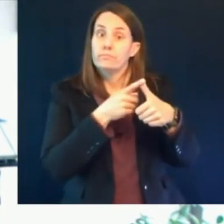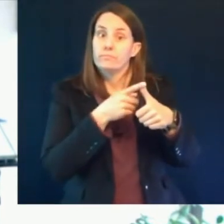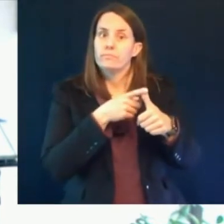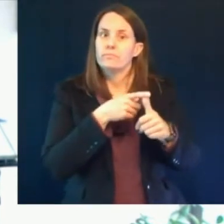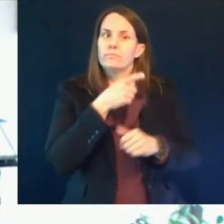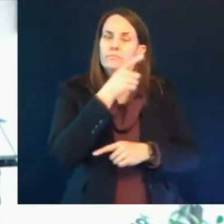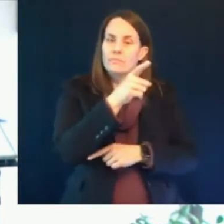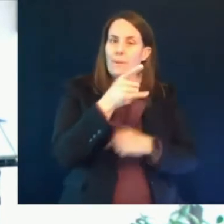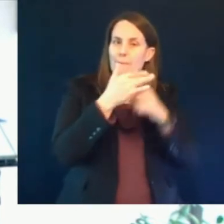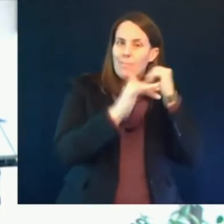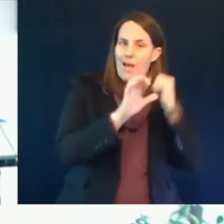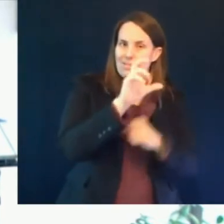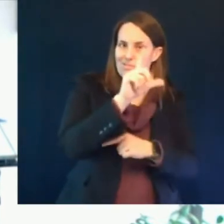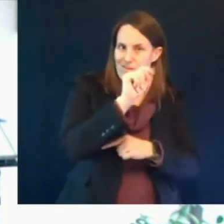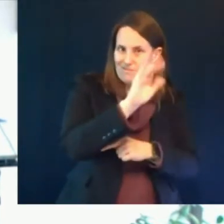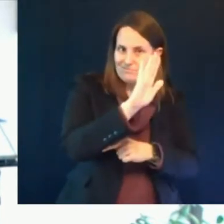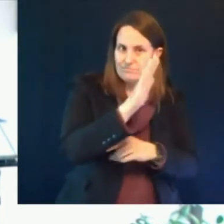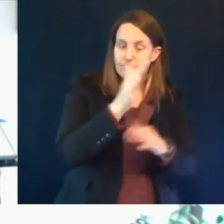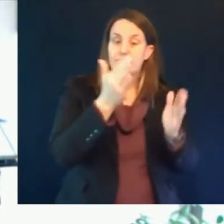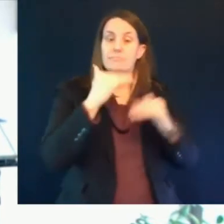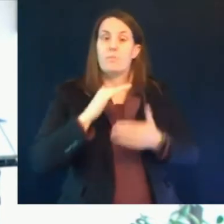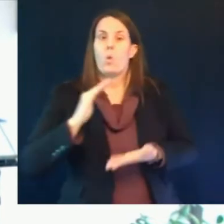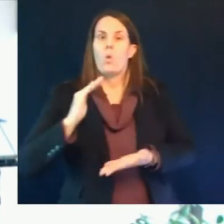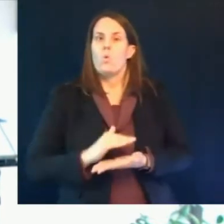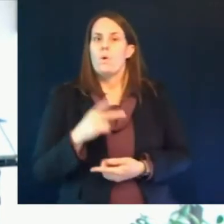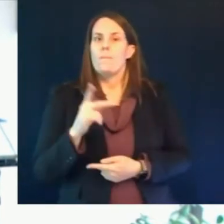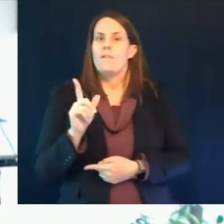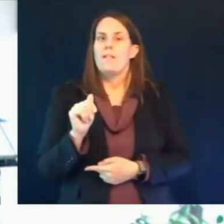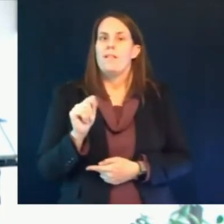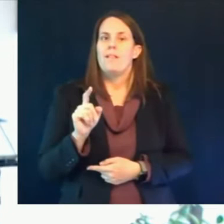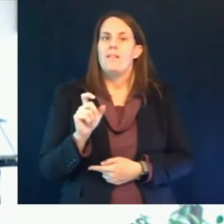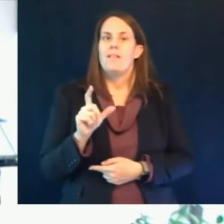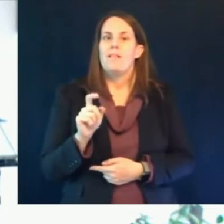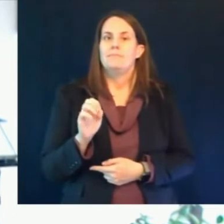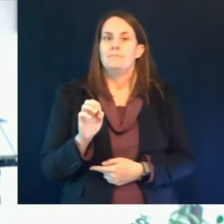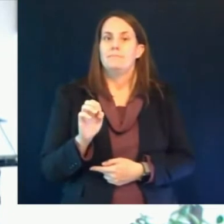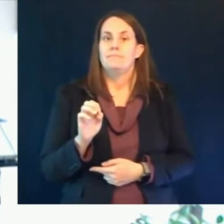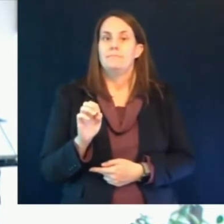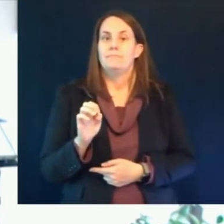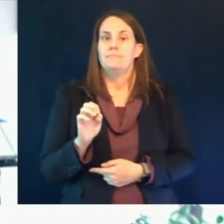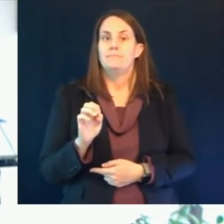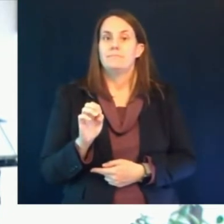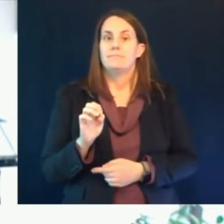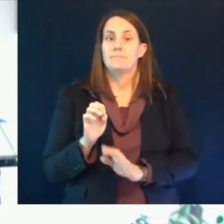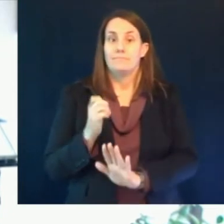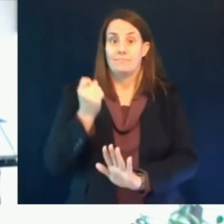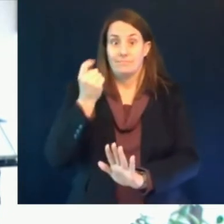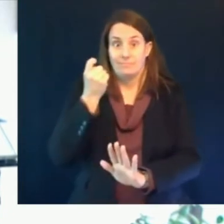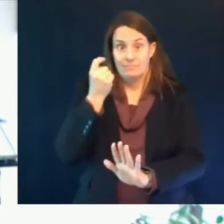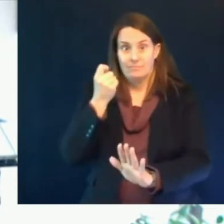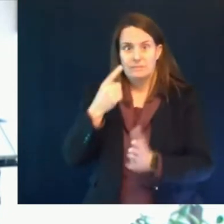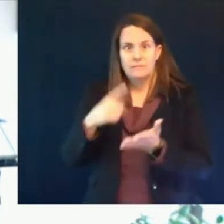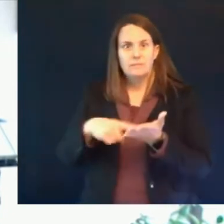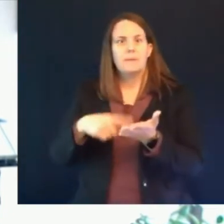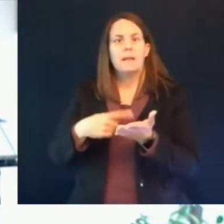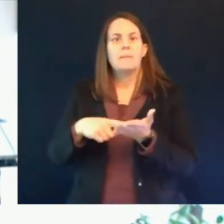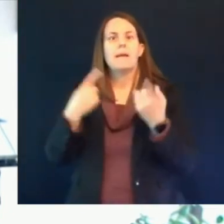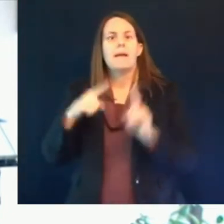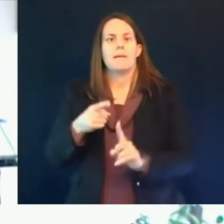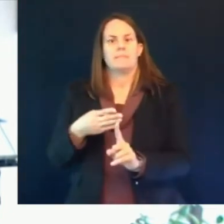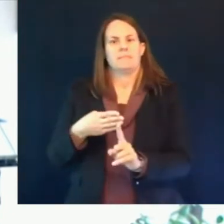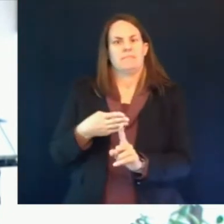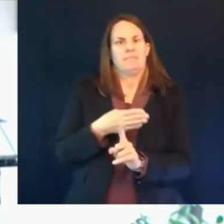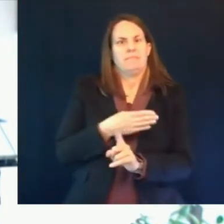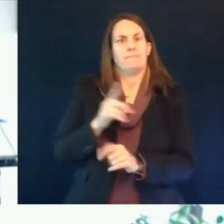occur even before there's blood clots and that can be very easy bruising bleeding gums or these very small spots called the